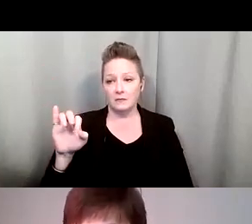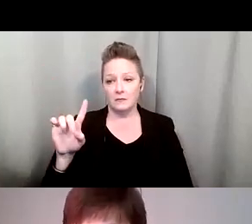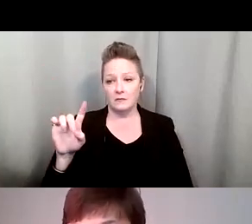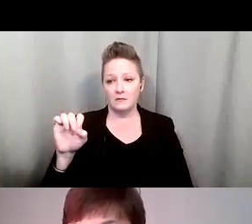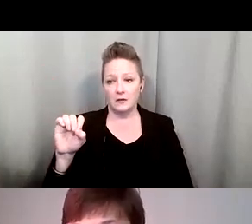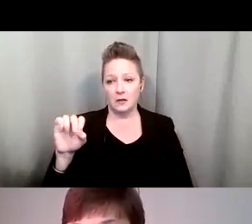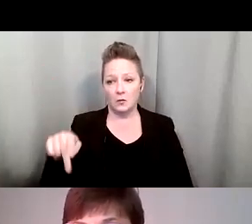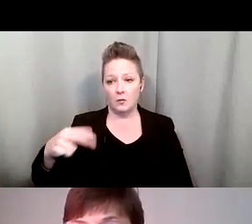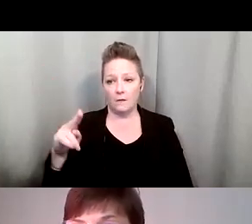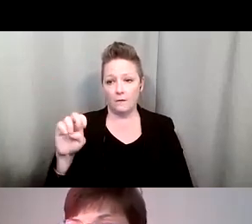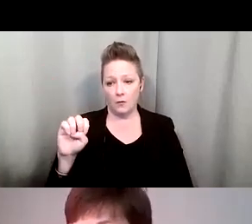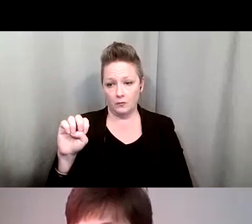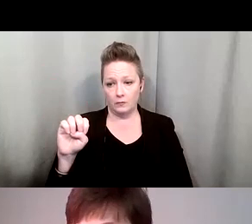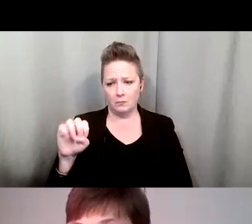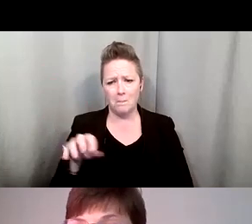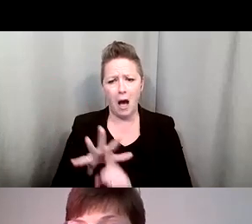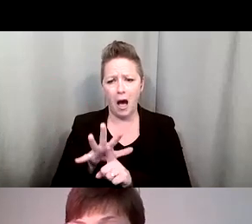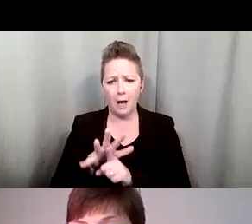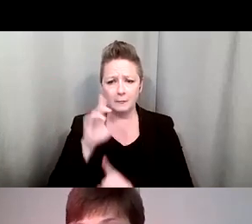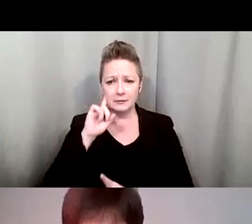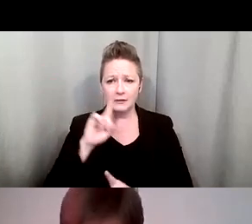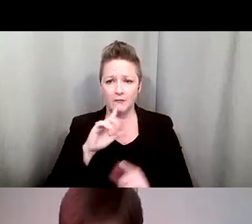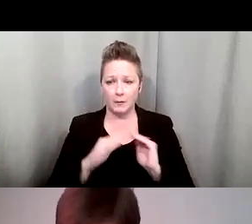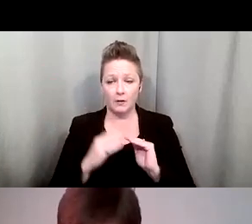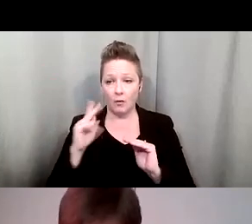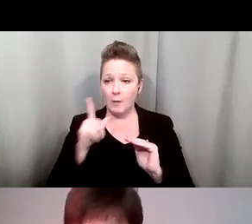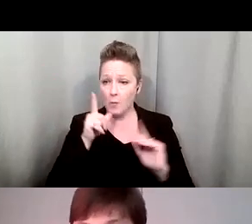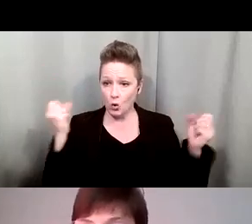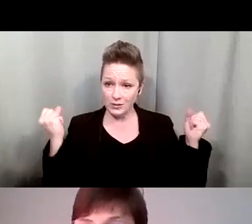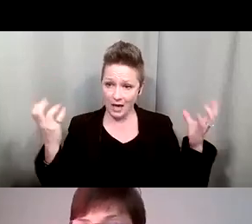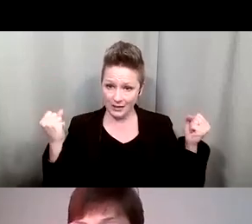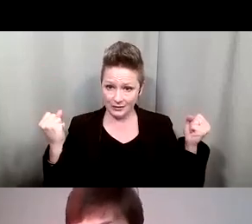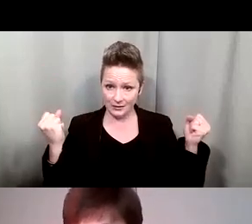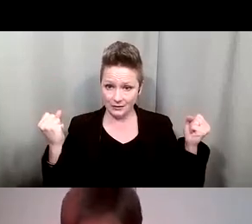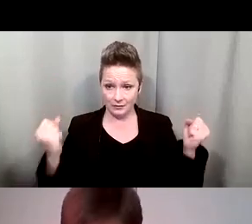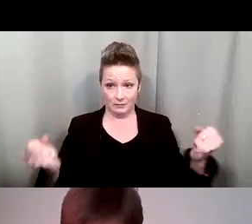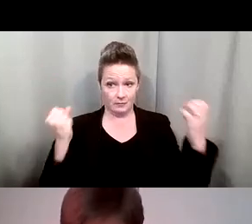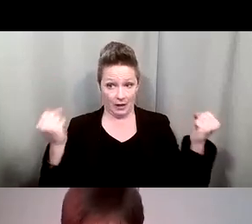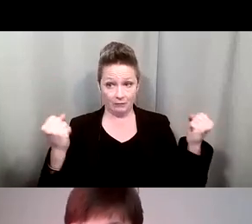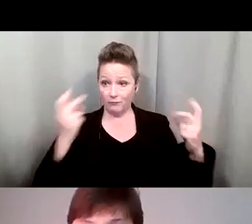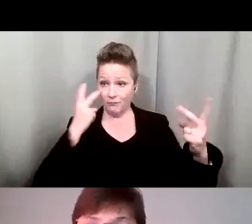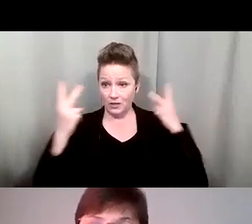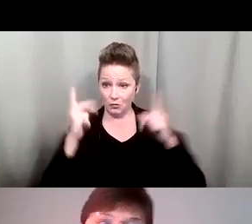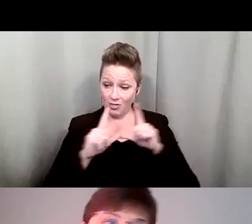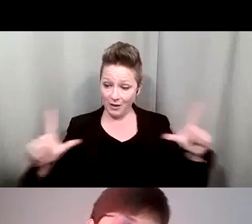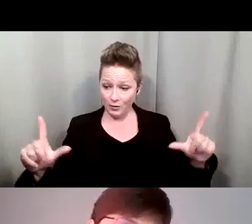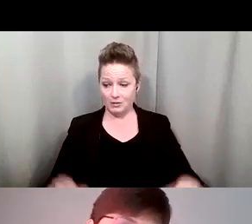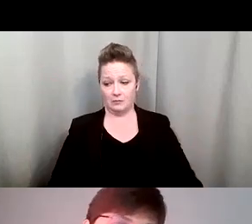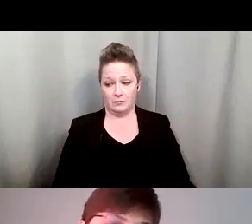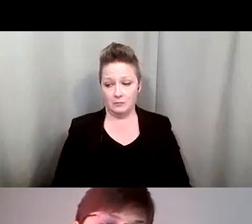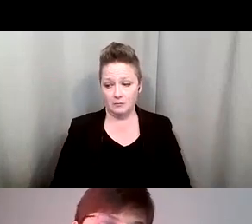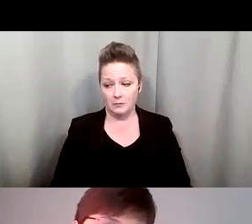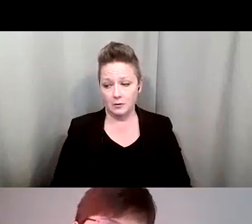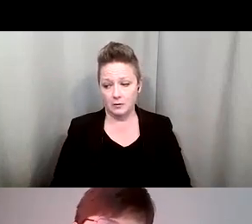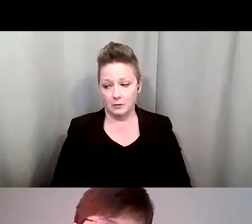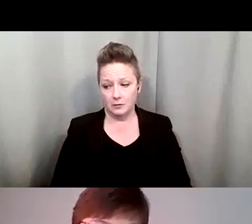is very popular in the deaf community who uses sign language. Sign language is a visual language. So this allows